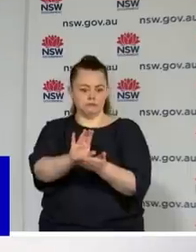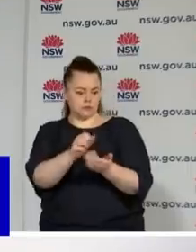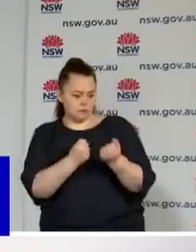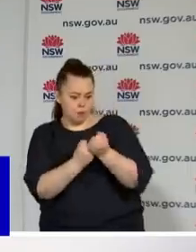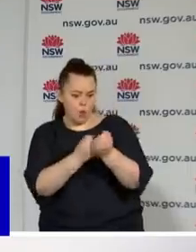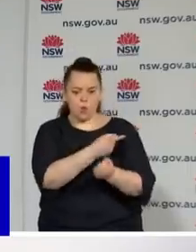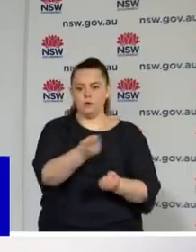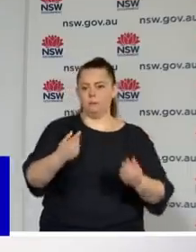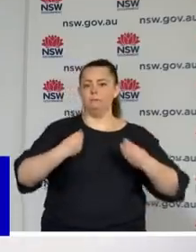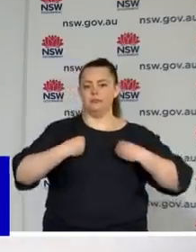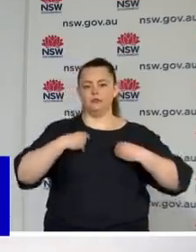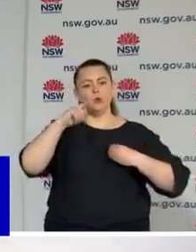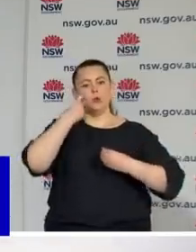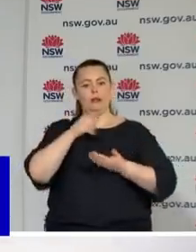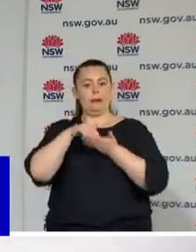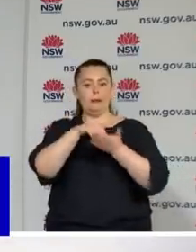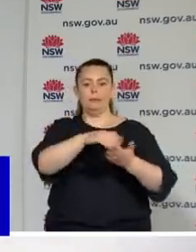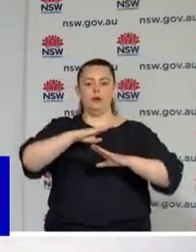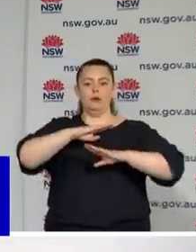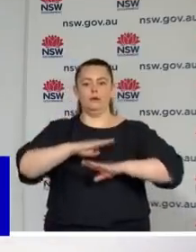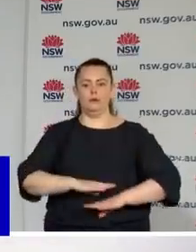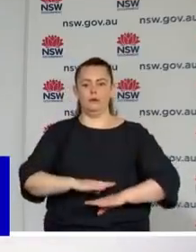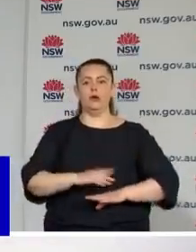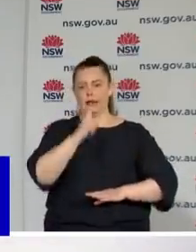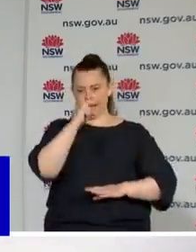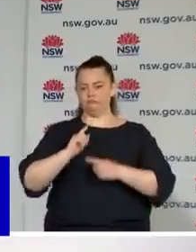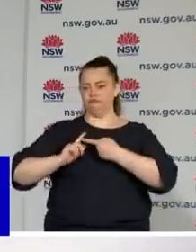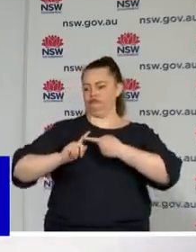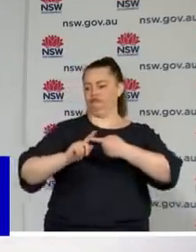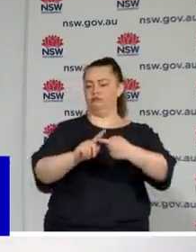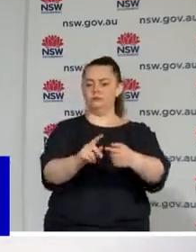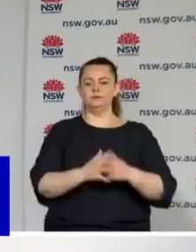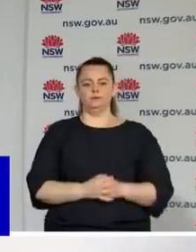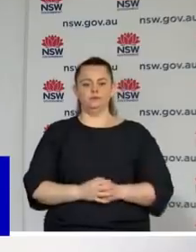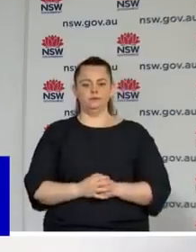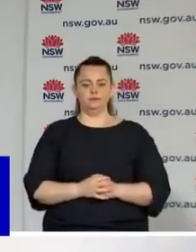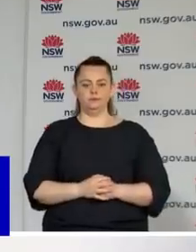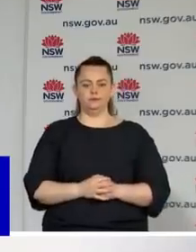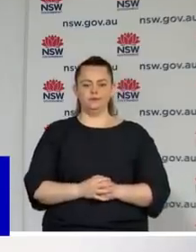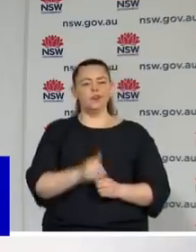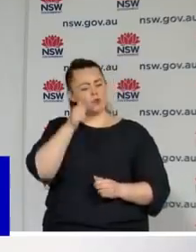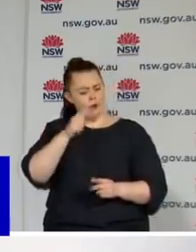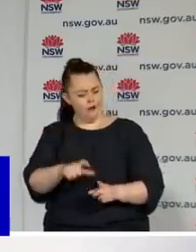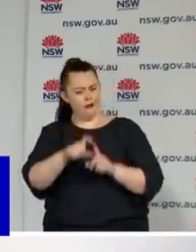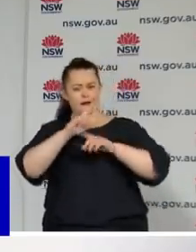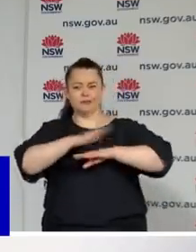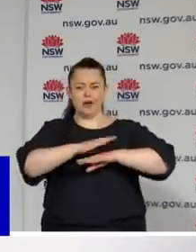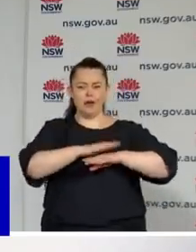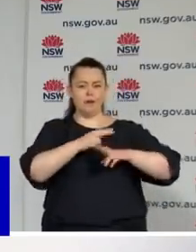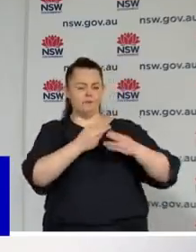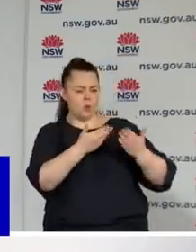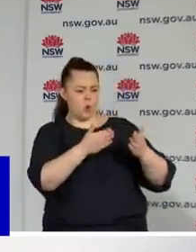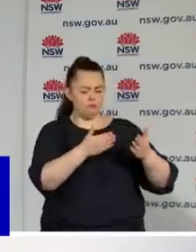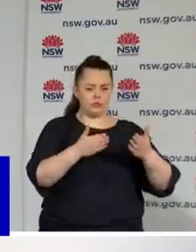we move from response to recovery. And whilst it's going to be a difficult time as we go through that reopening, I'm incredibly